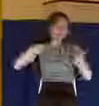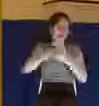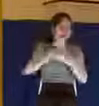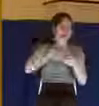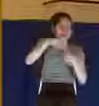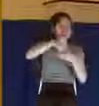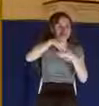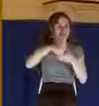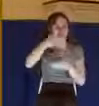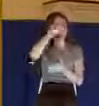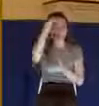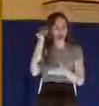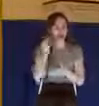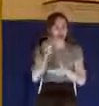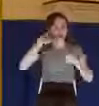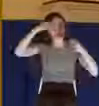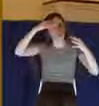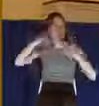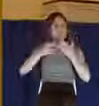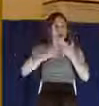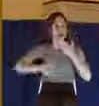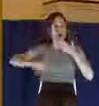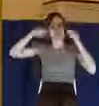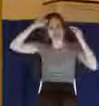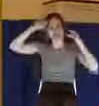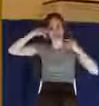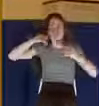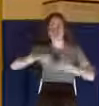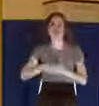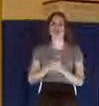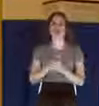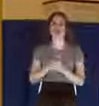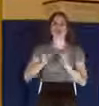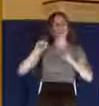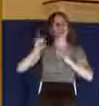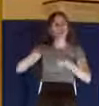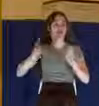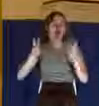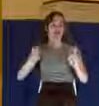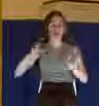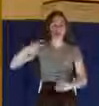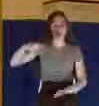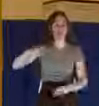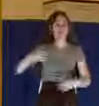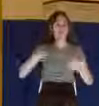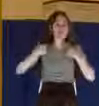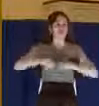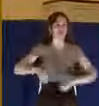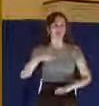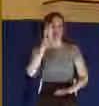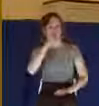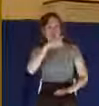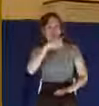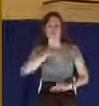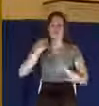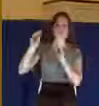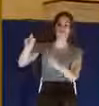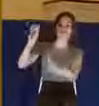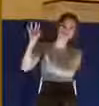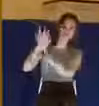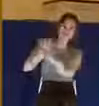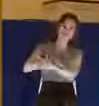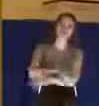face. And they gave him a purple robe. They gave him a reed. And in other